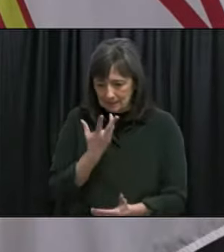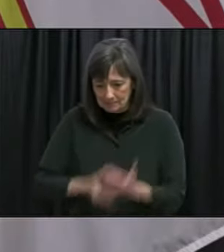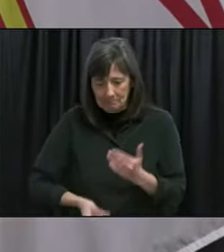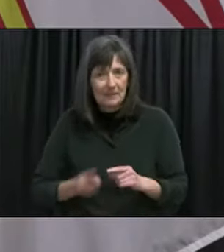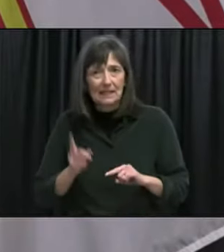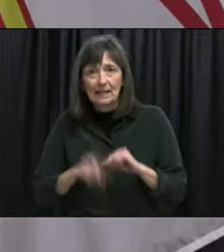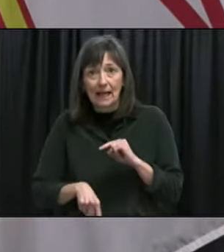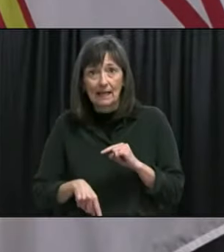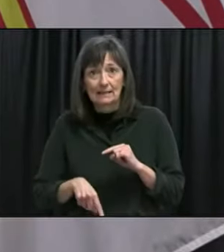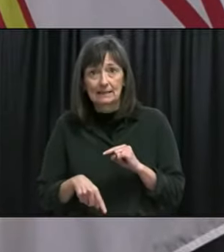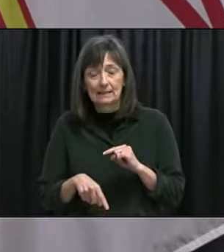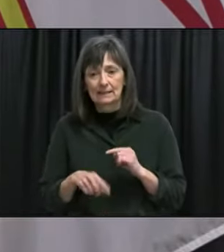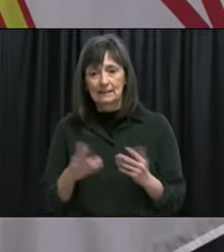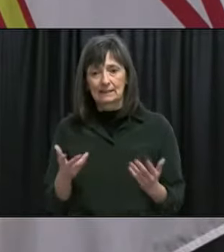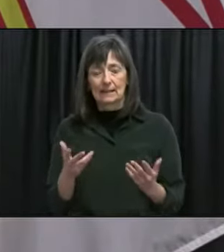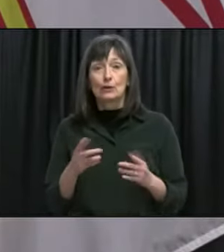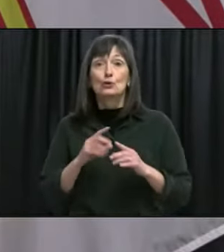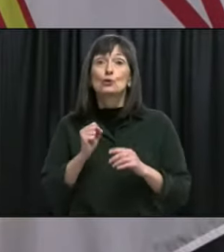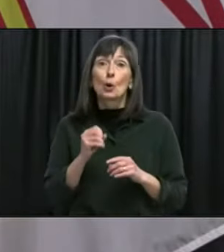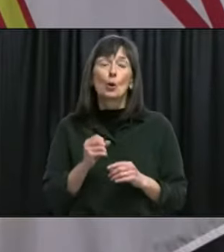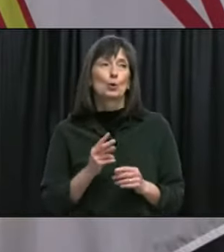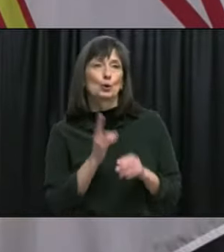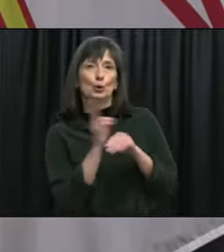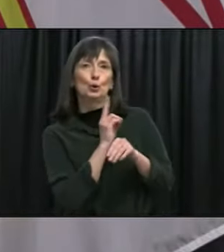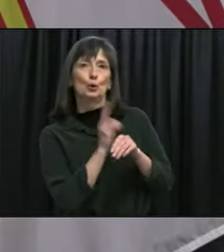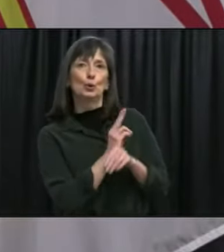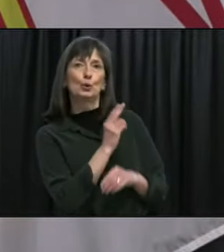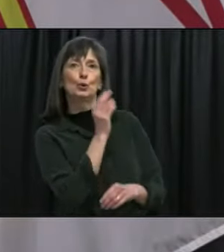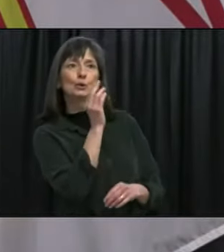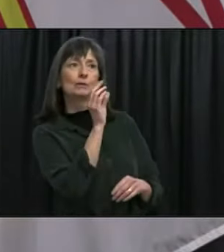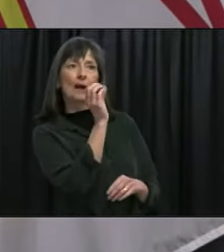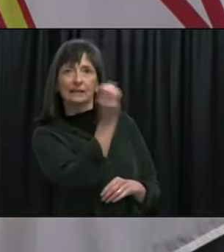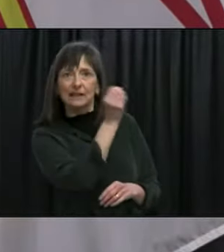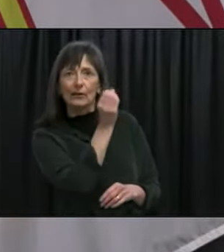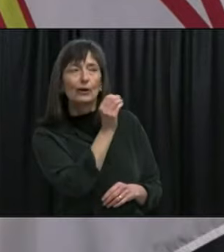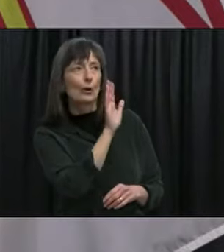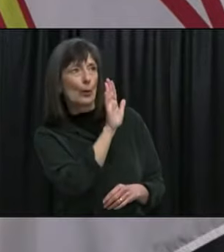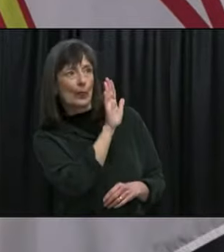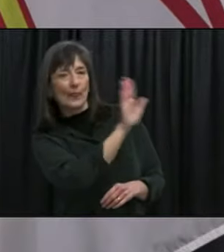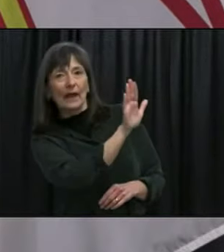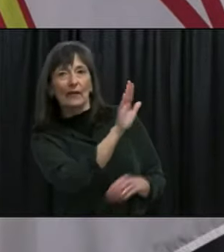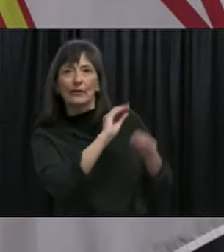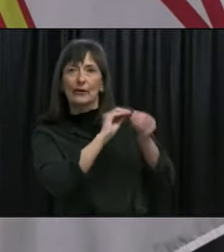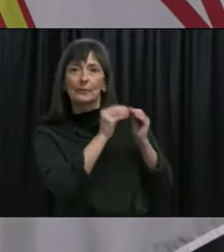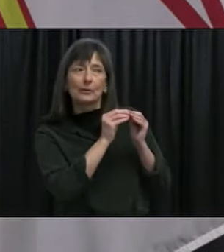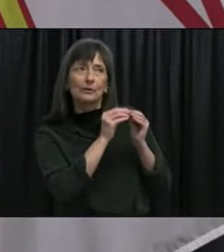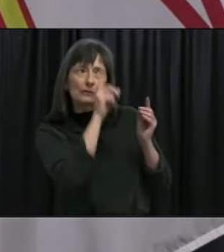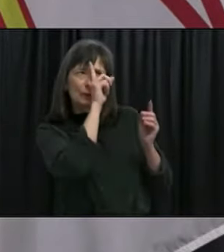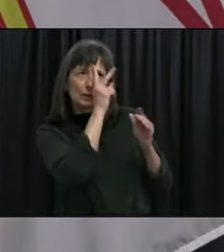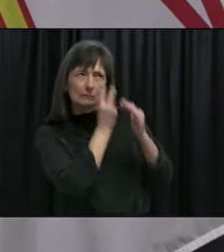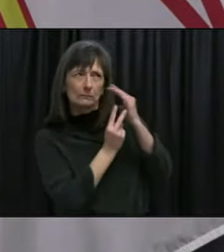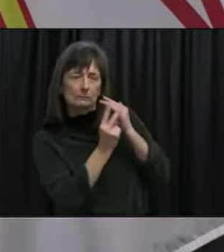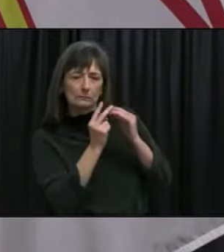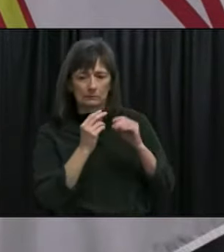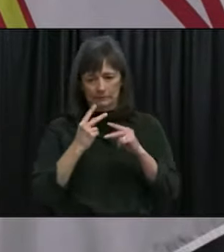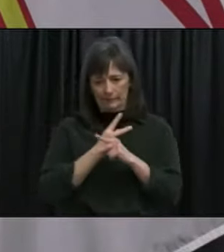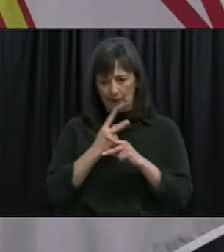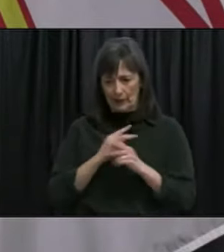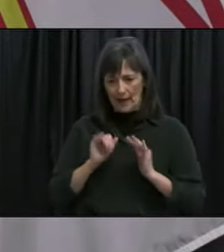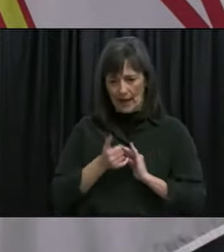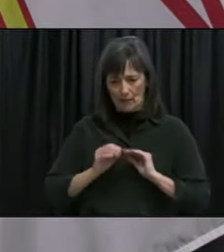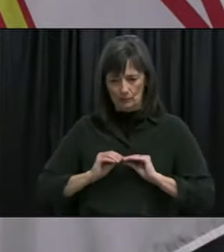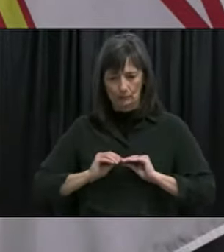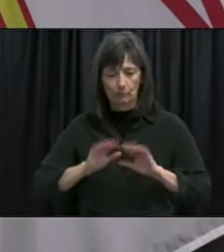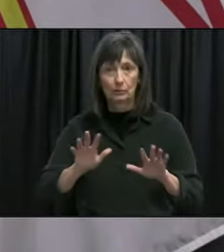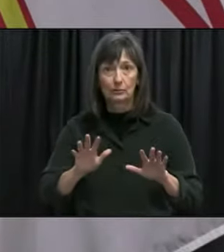measures that were in place you have to extrapolate from experiences elsewhere which Dr. Rahman had just said and is exactly